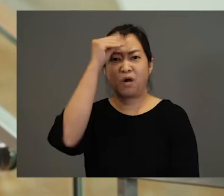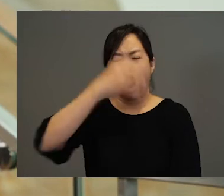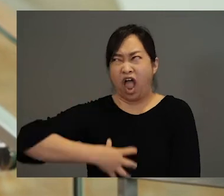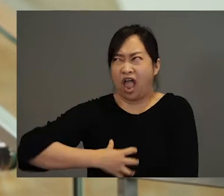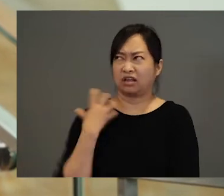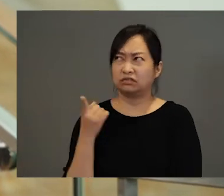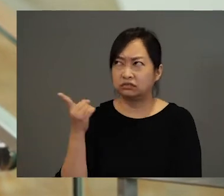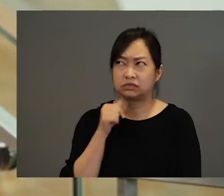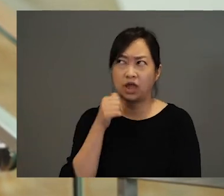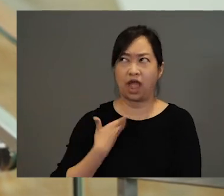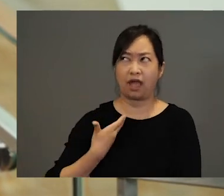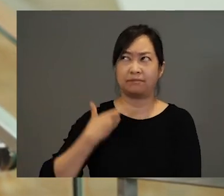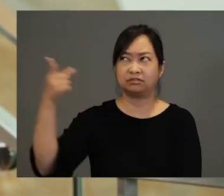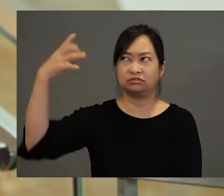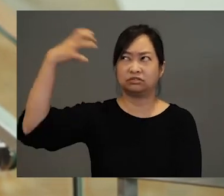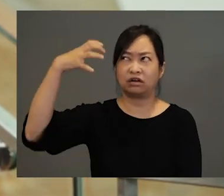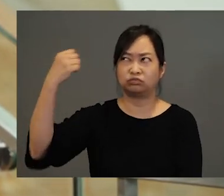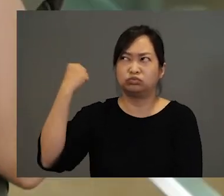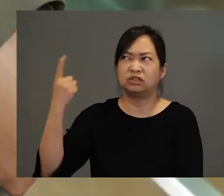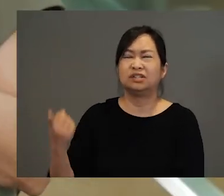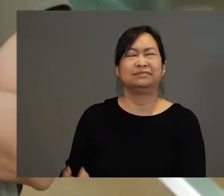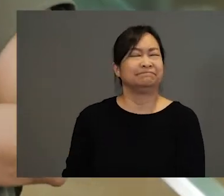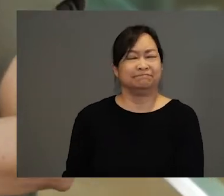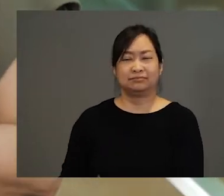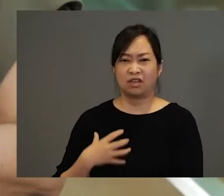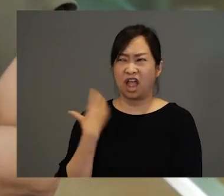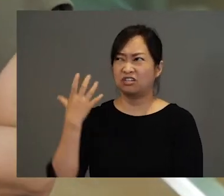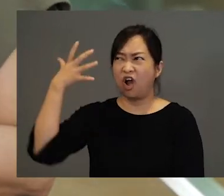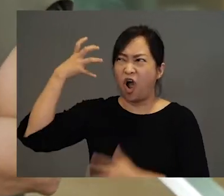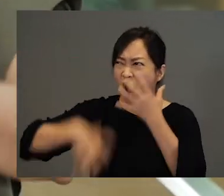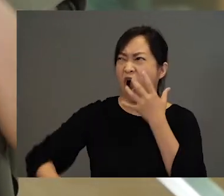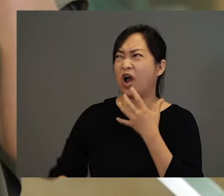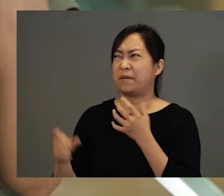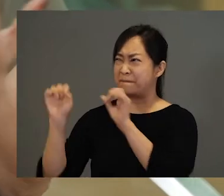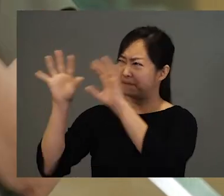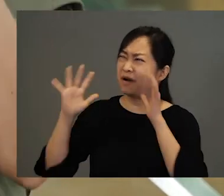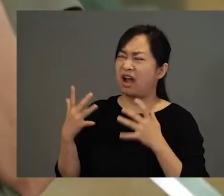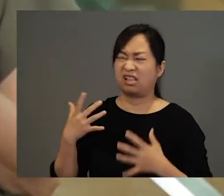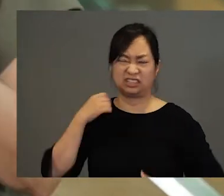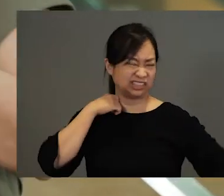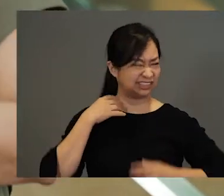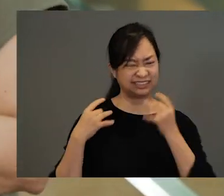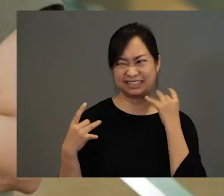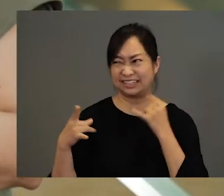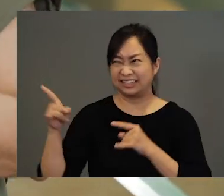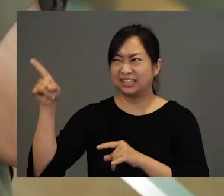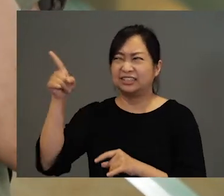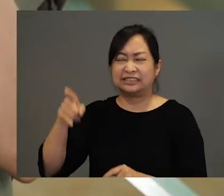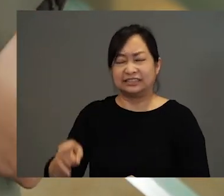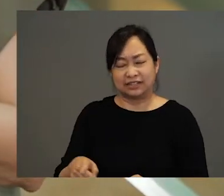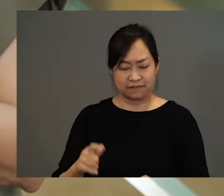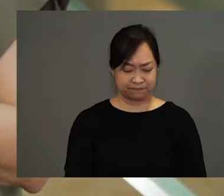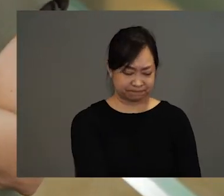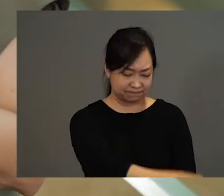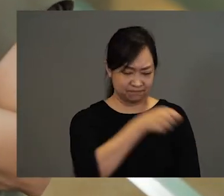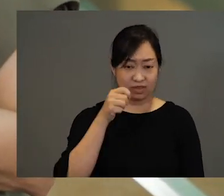angry and unhappy with the mighty sun. He was so angry with the sun for being so bright and hot and shiny that